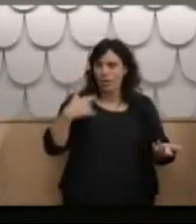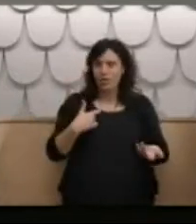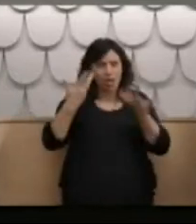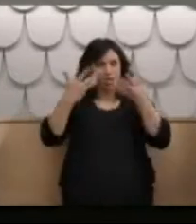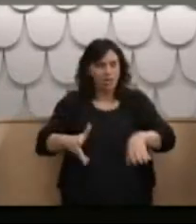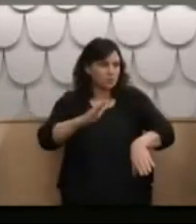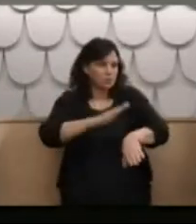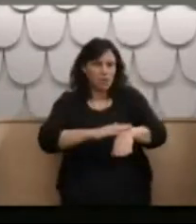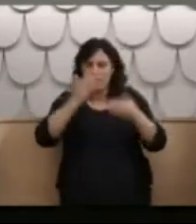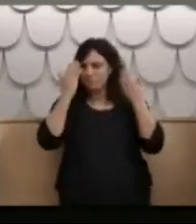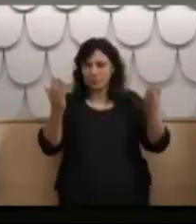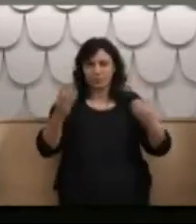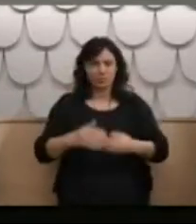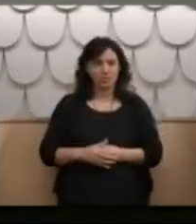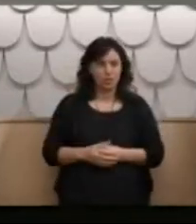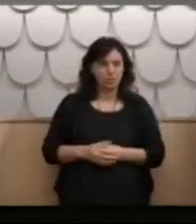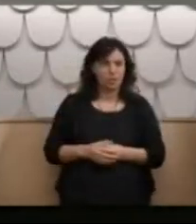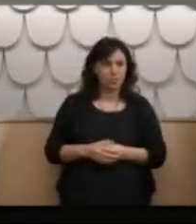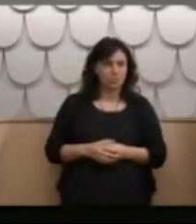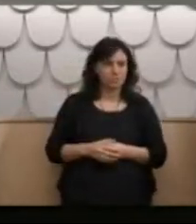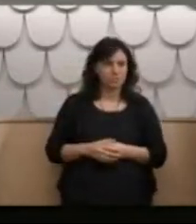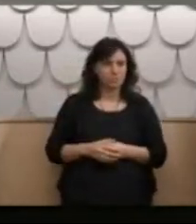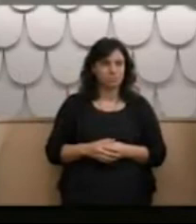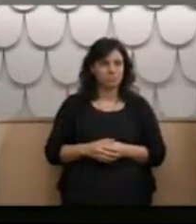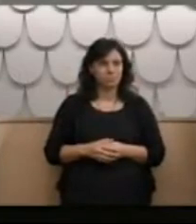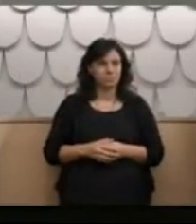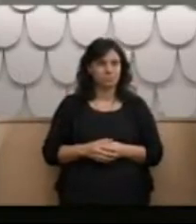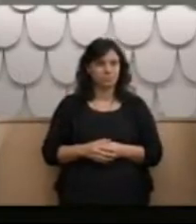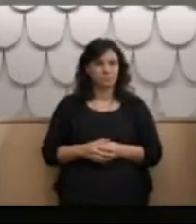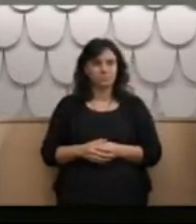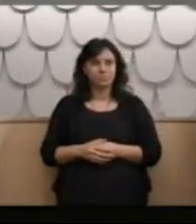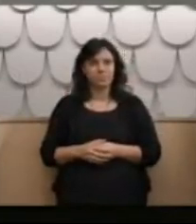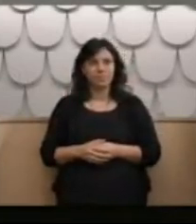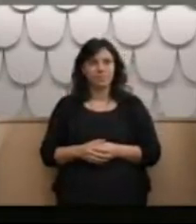it for depended on how bad the staff thought you had been during the week.